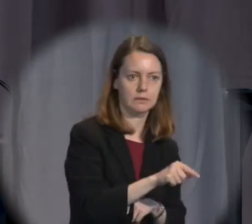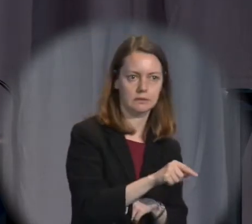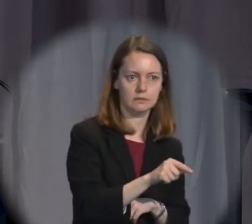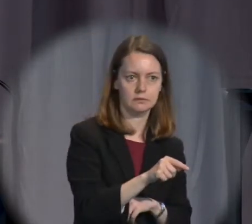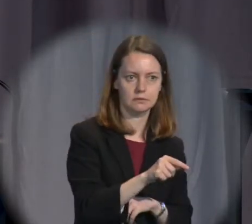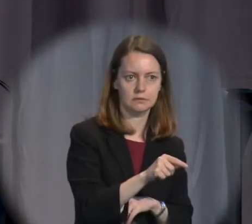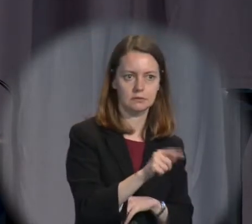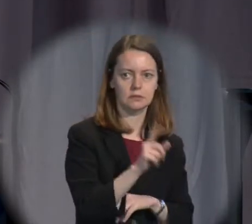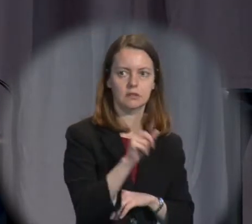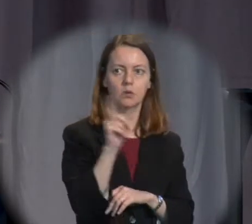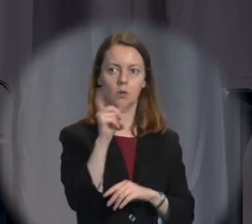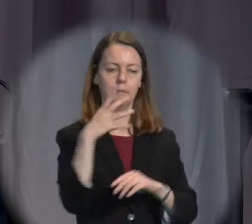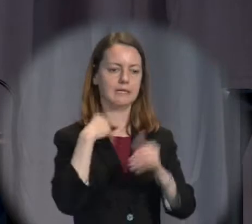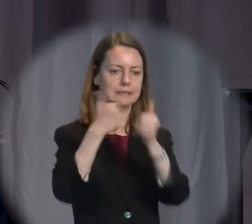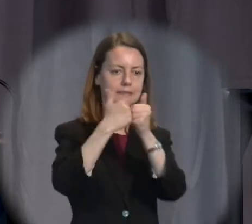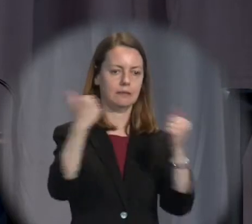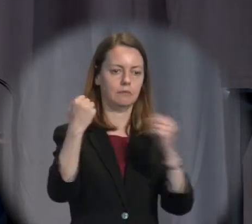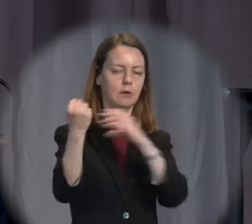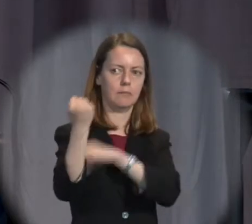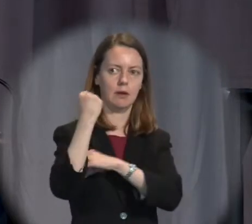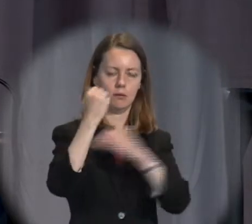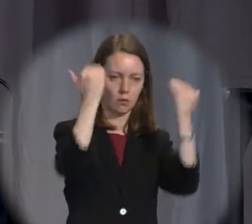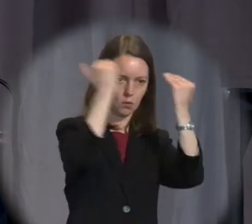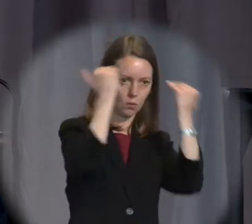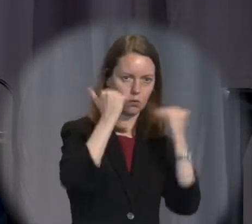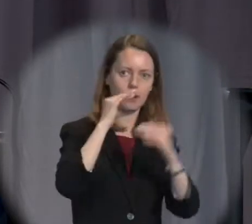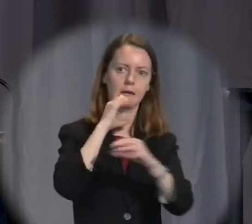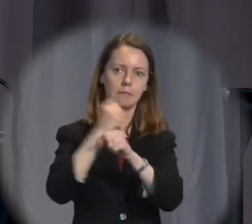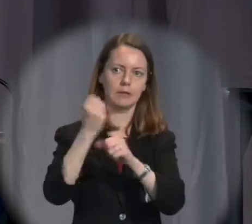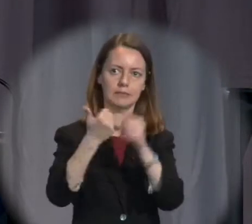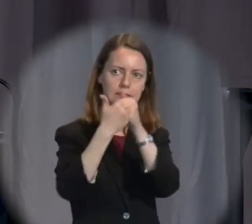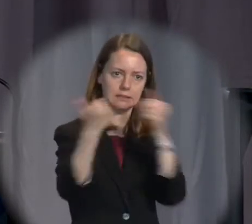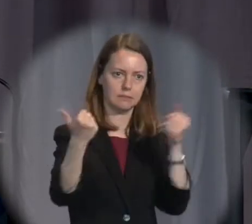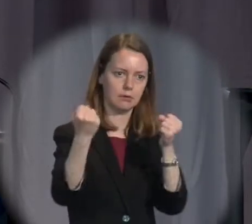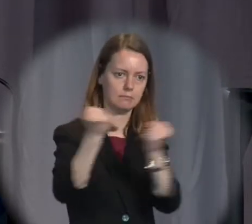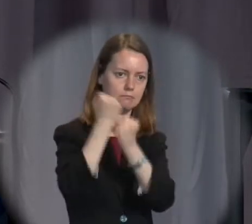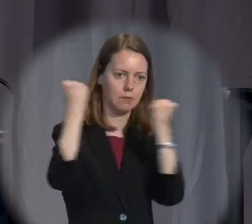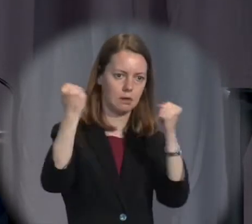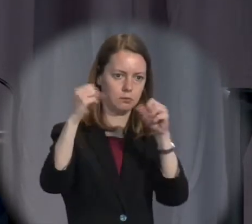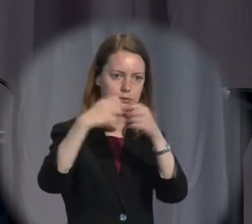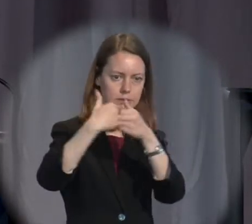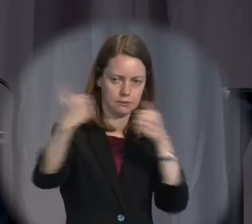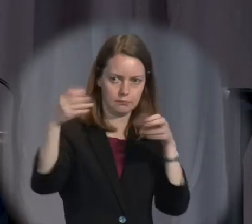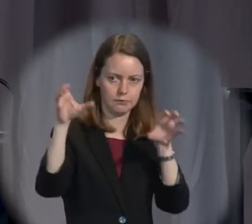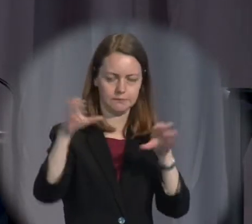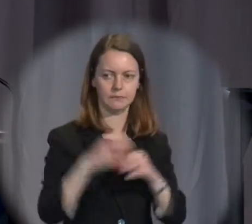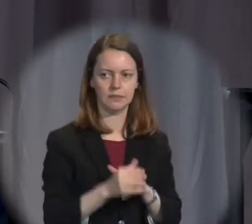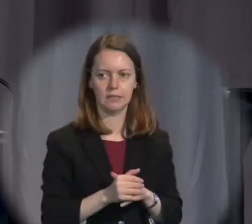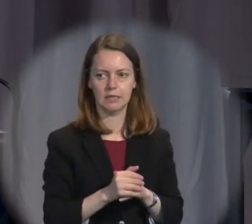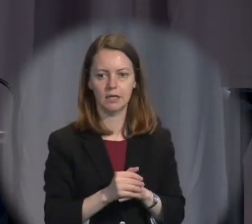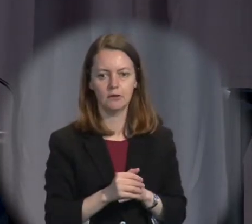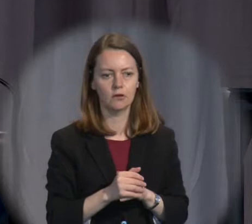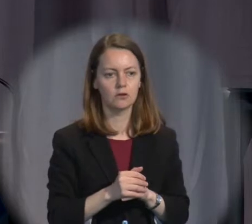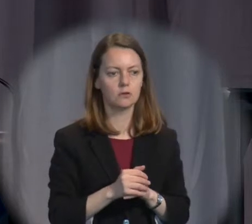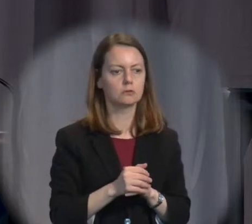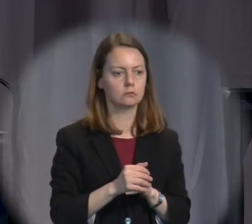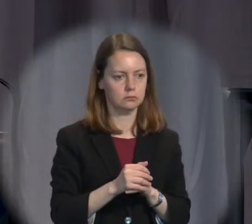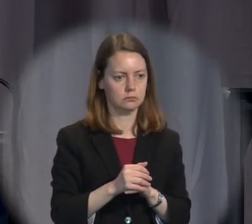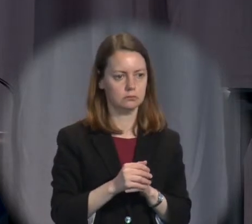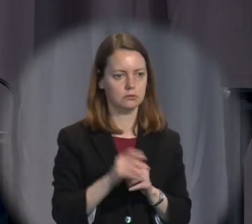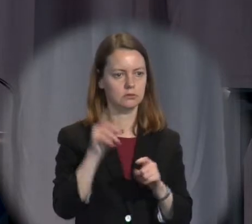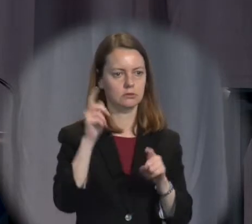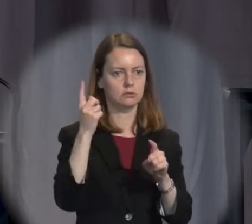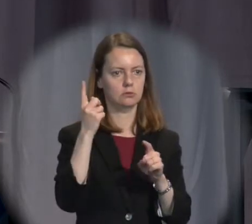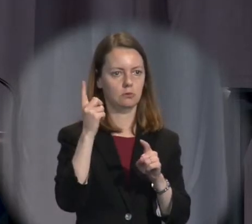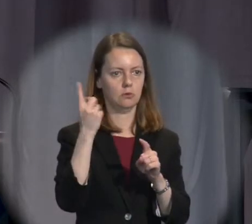separation of powers, the judicial powers of the court. Well, just for a moment, if you'll bear with me, it's worth having a look at Justice McHugh's majority